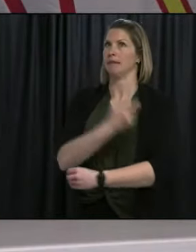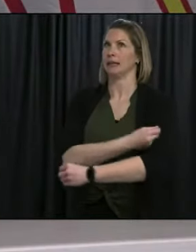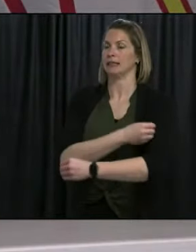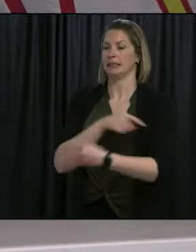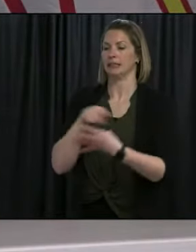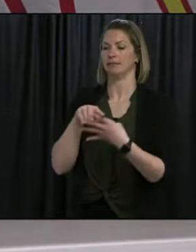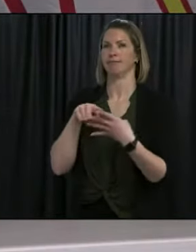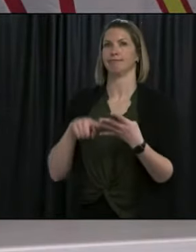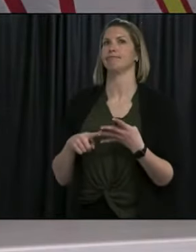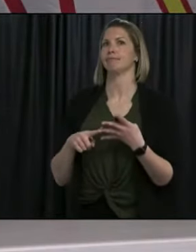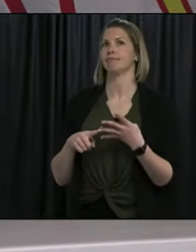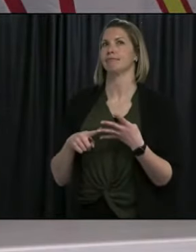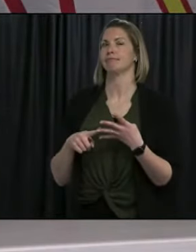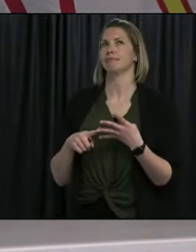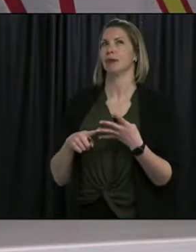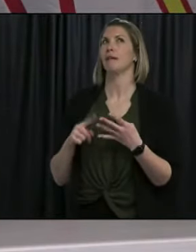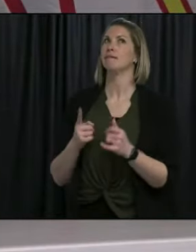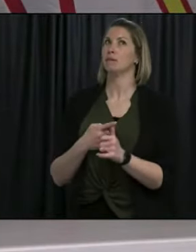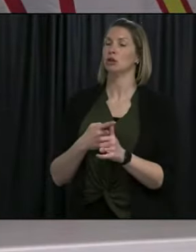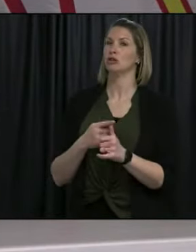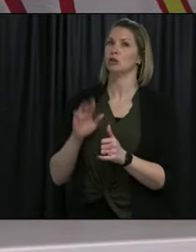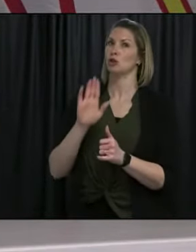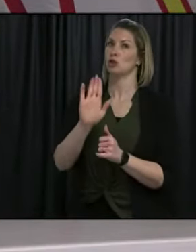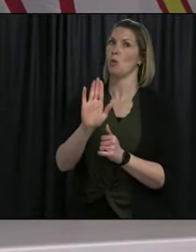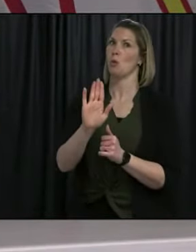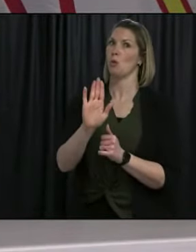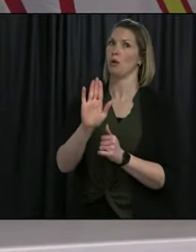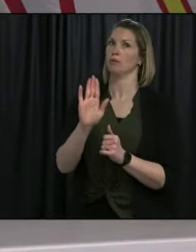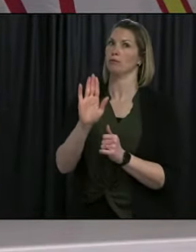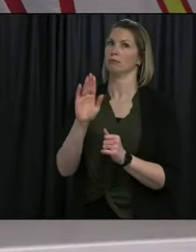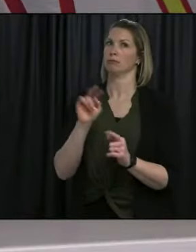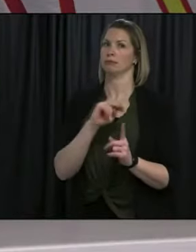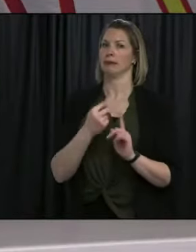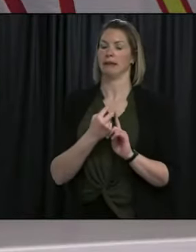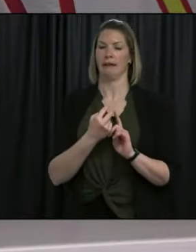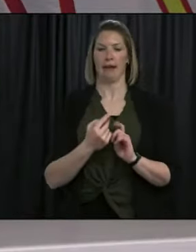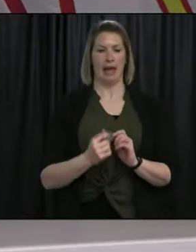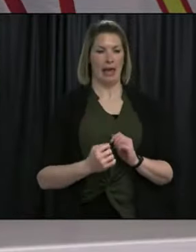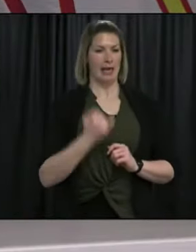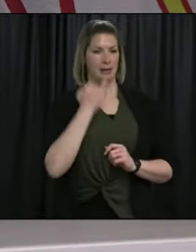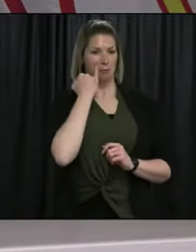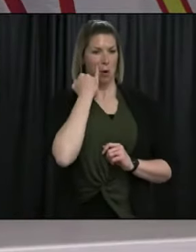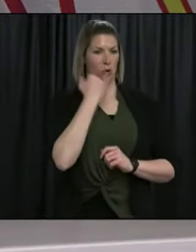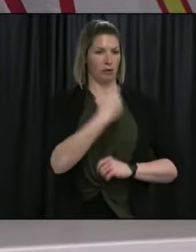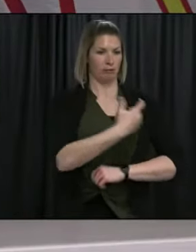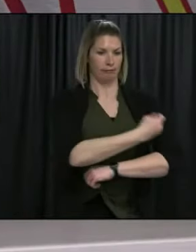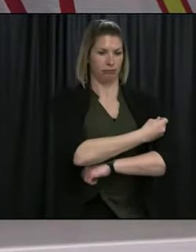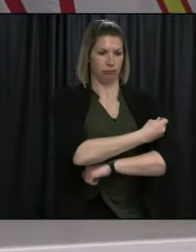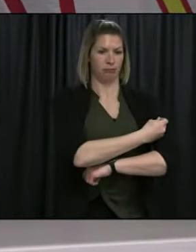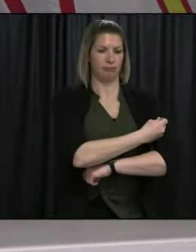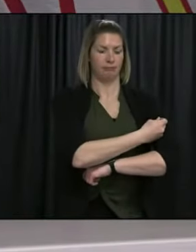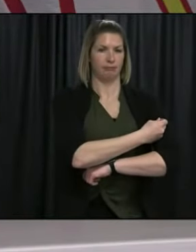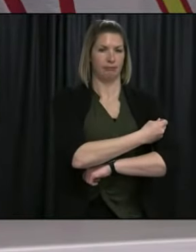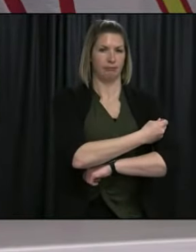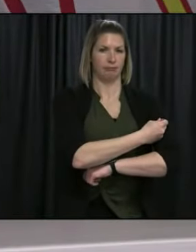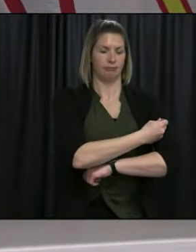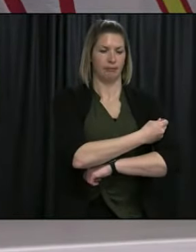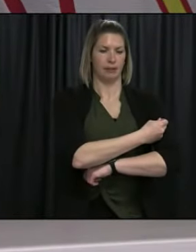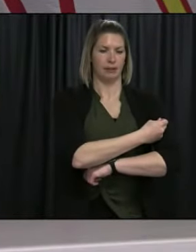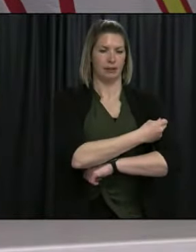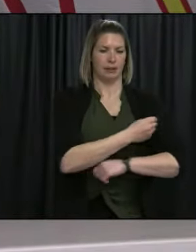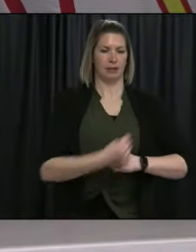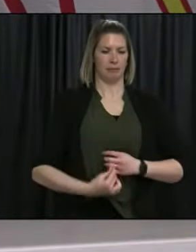risk from the vaccine, you know, with that particular side effect of the vaccine induced thrombotic